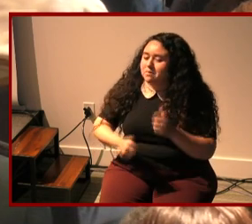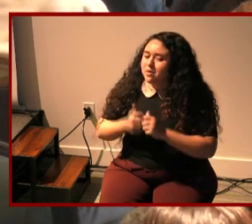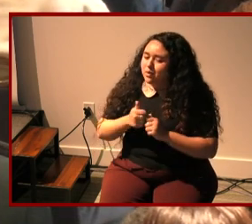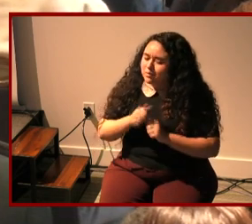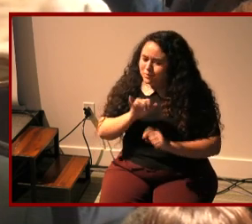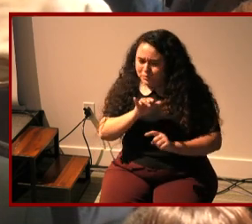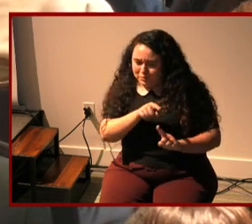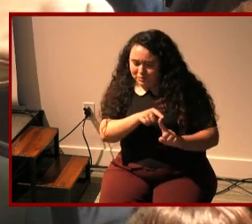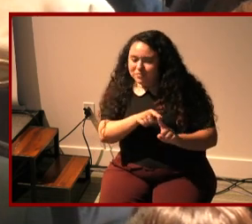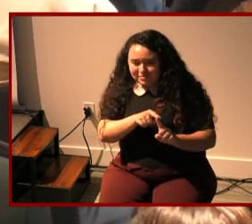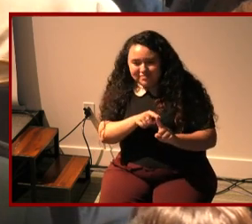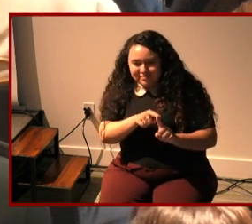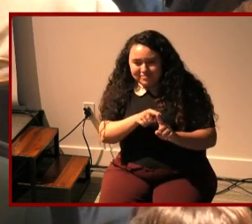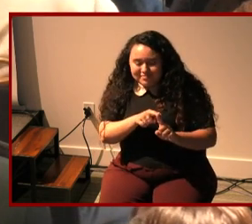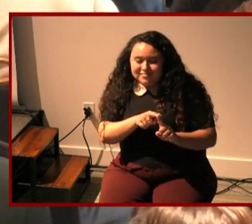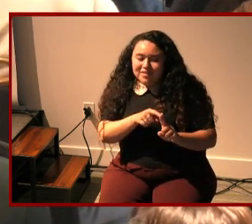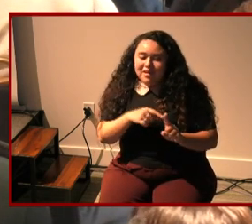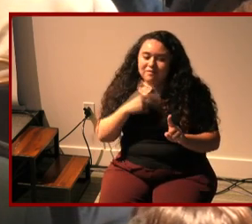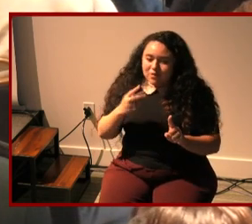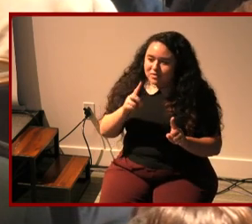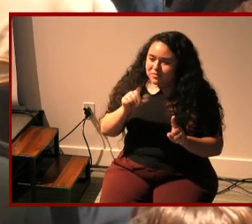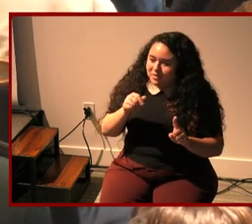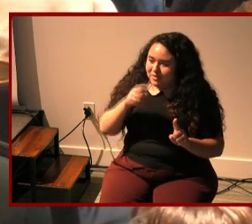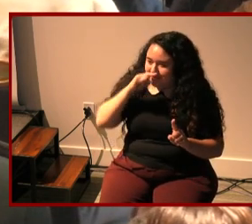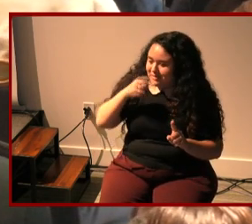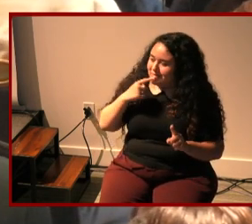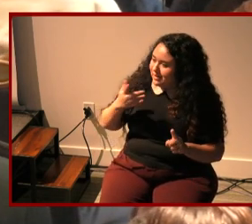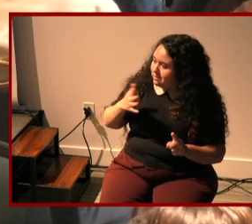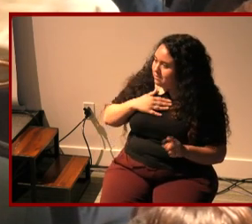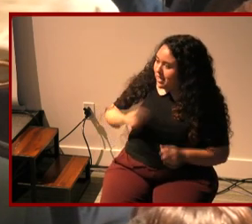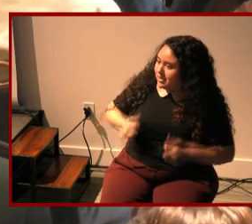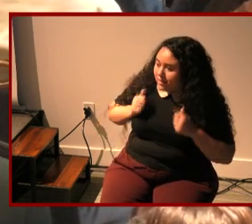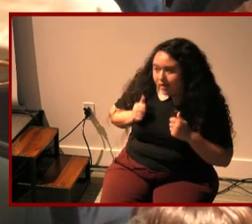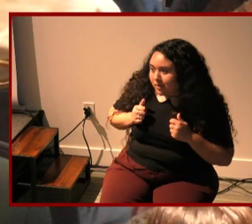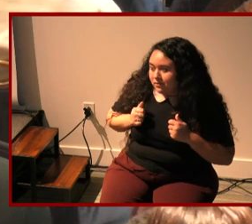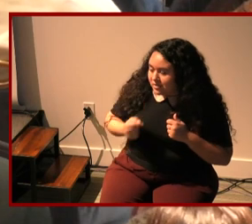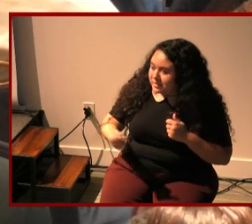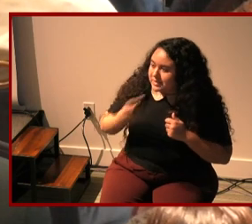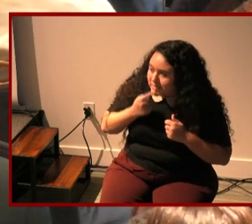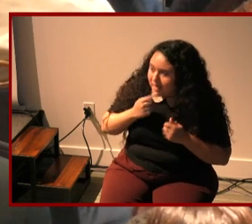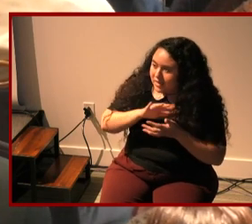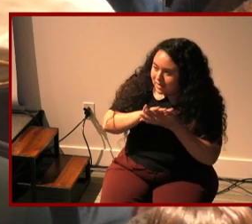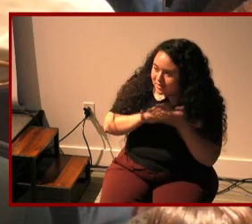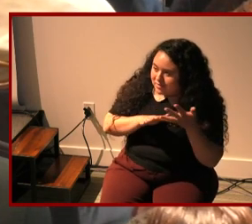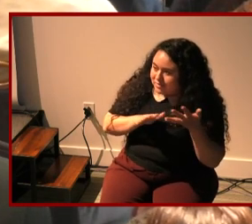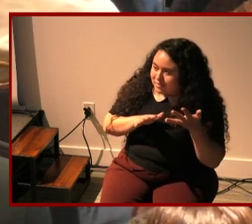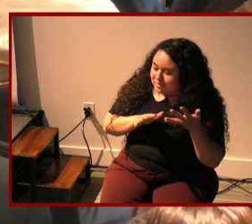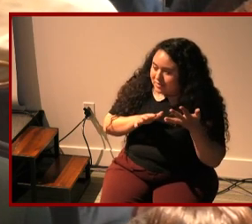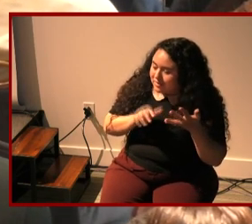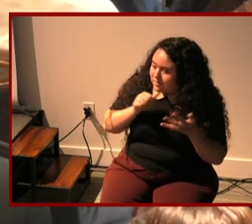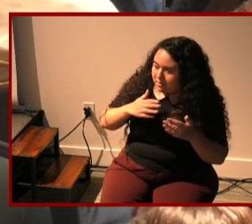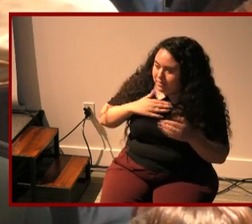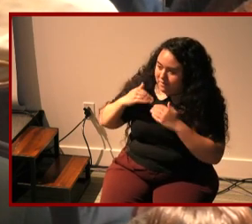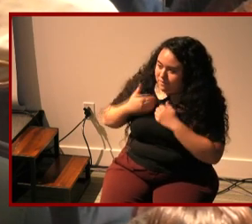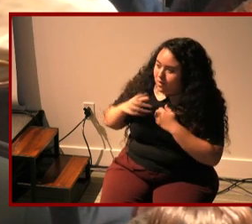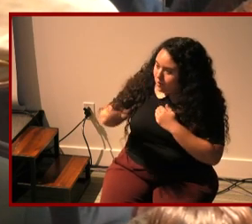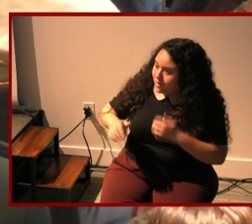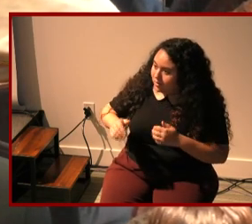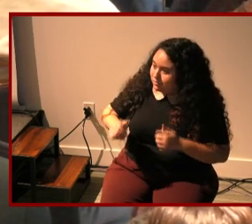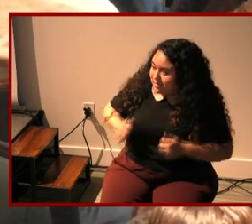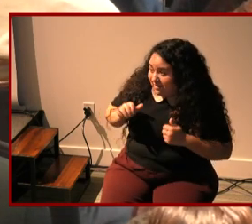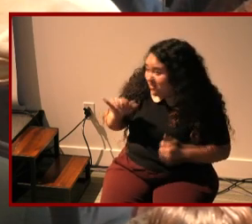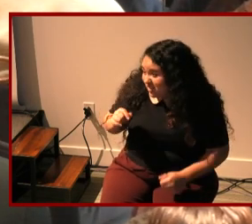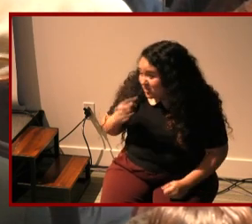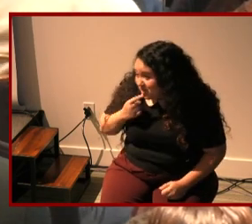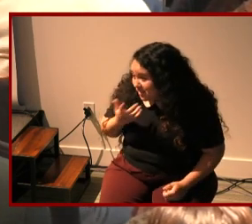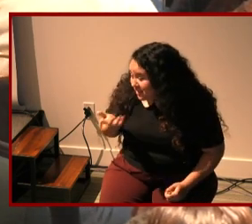voice from a disabled kid who's able to say like my life sucks in a lot of ways and it's not my fault that your life also sucks